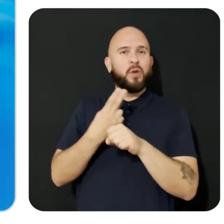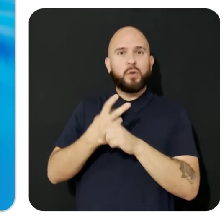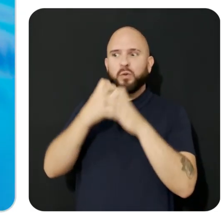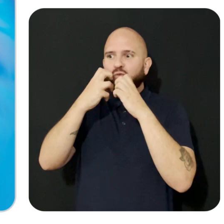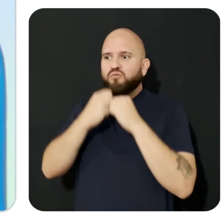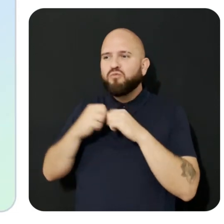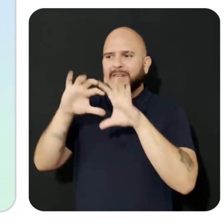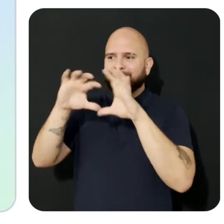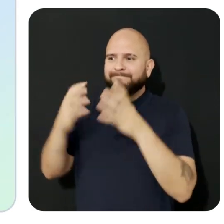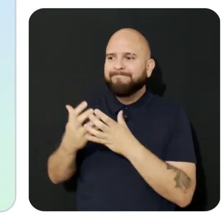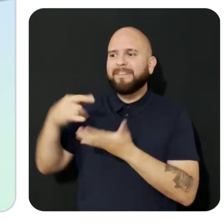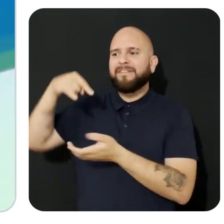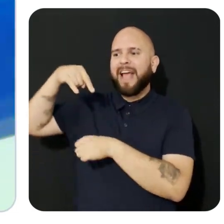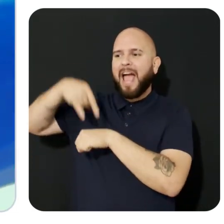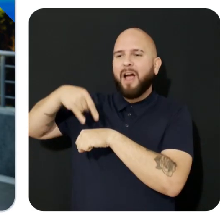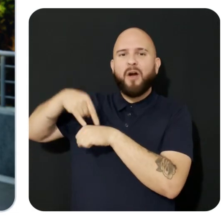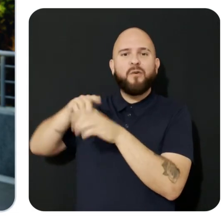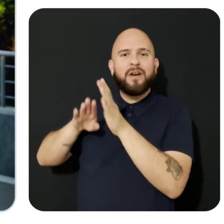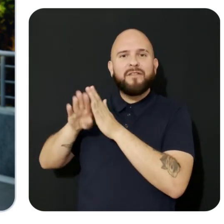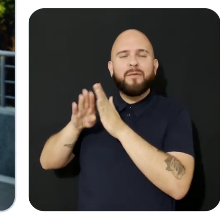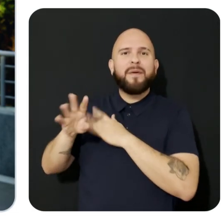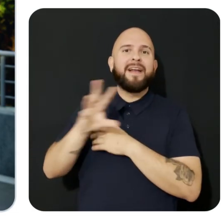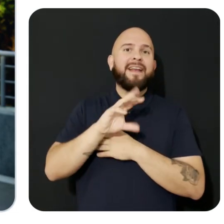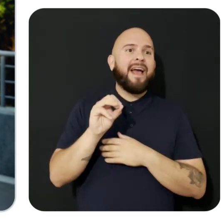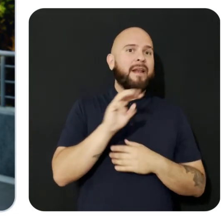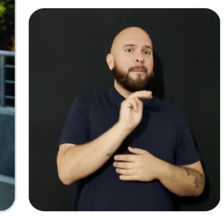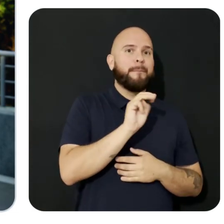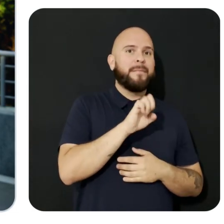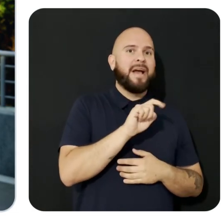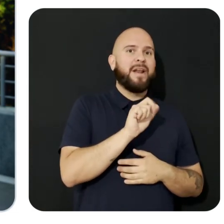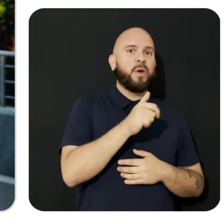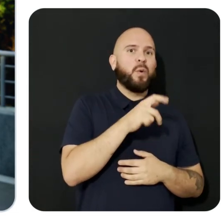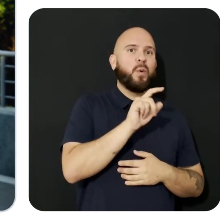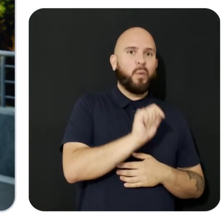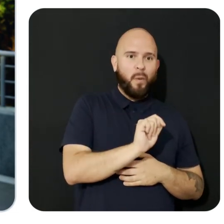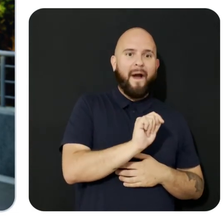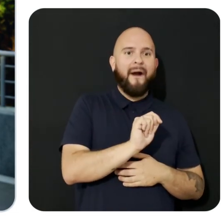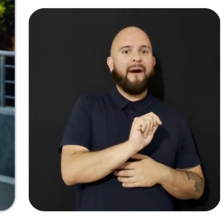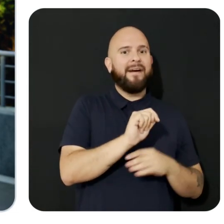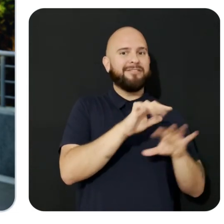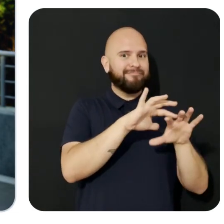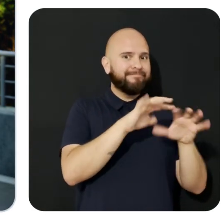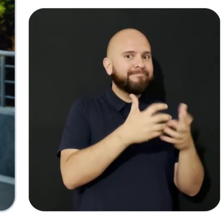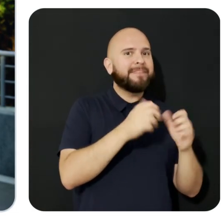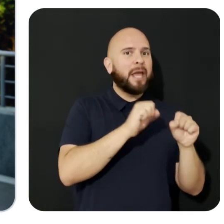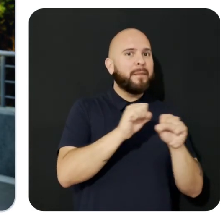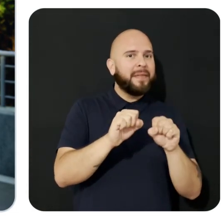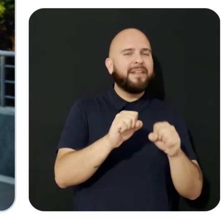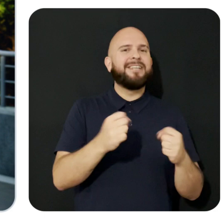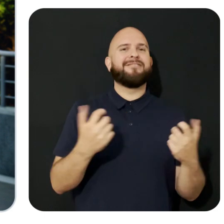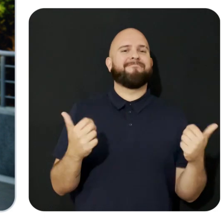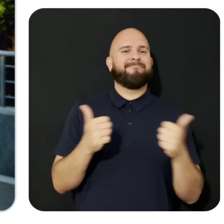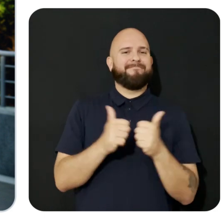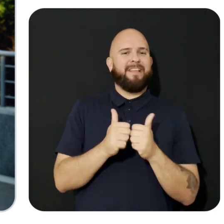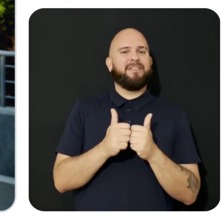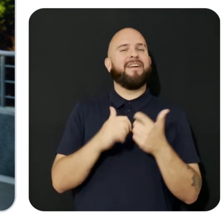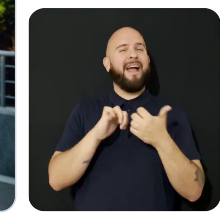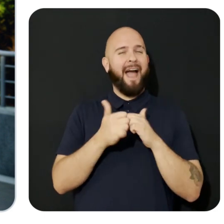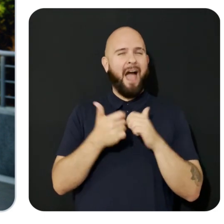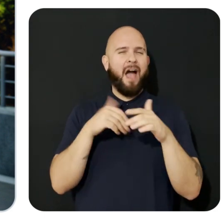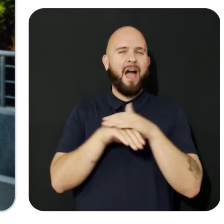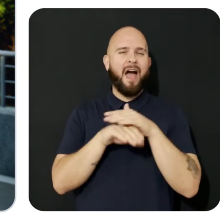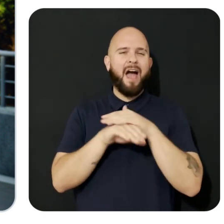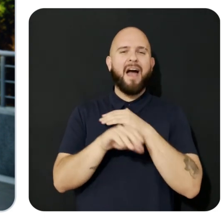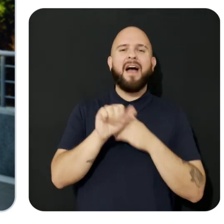ecosystem of Android development and the unique capabilities of Meta Quest via accessible APIs. It is